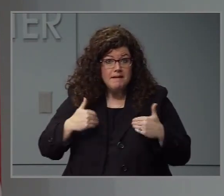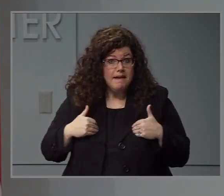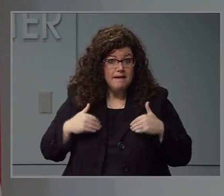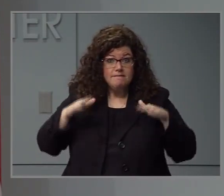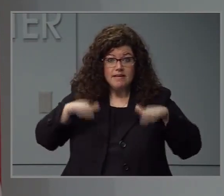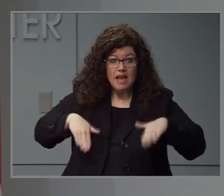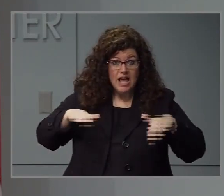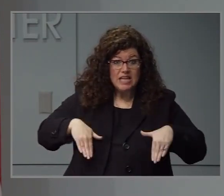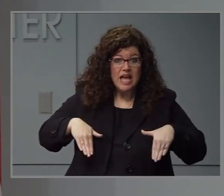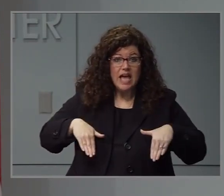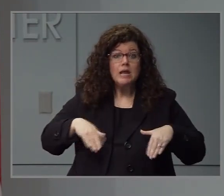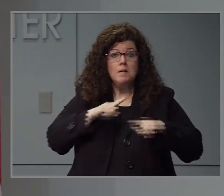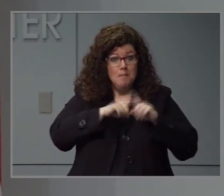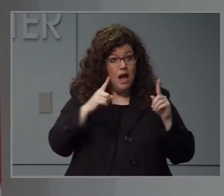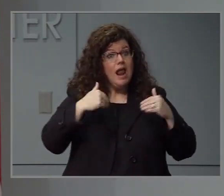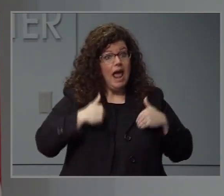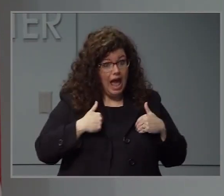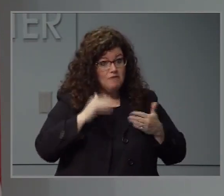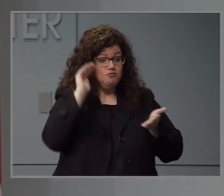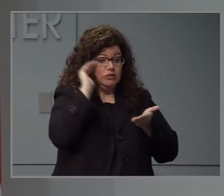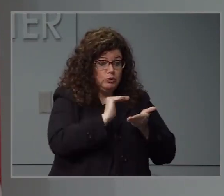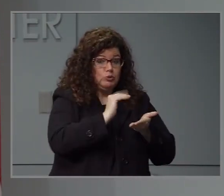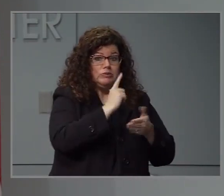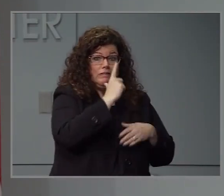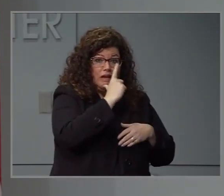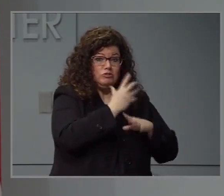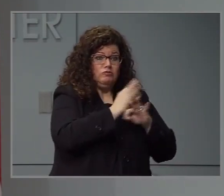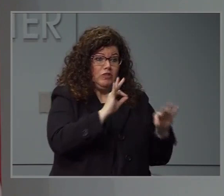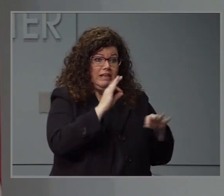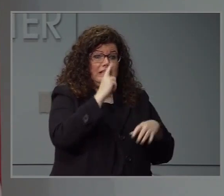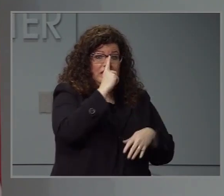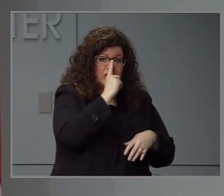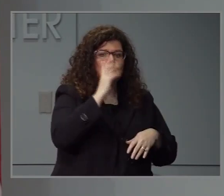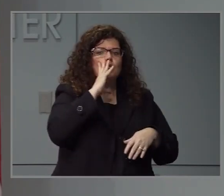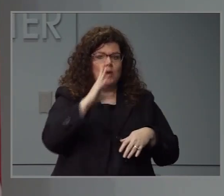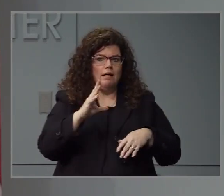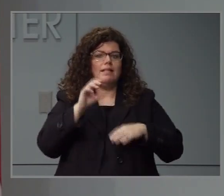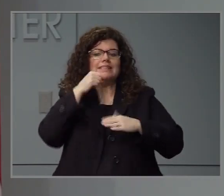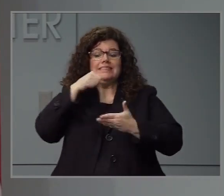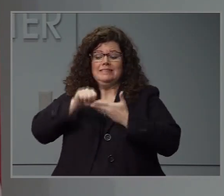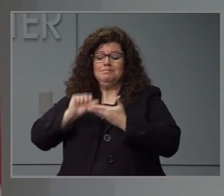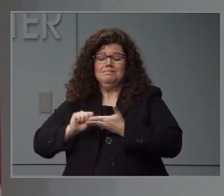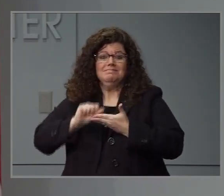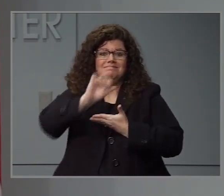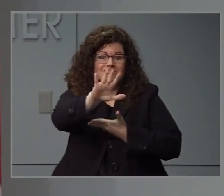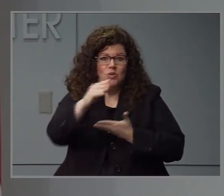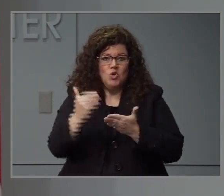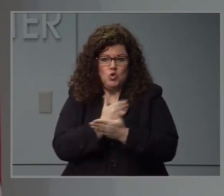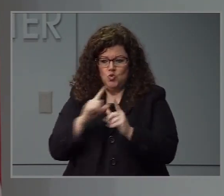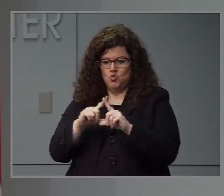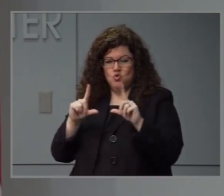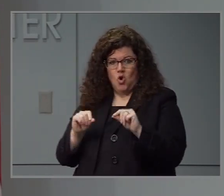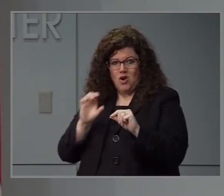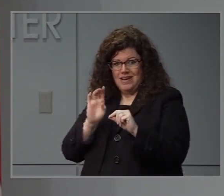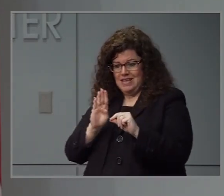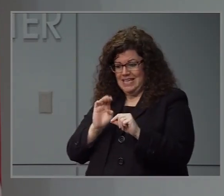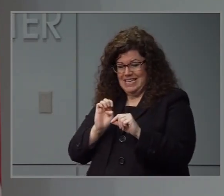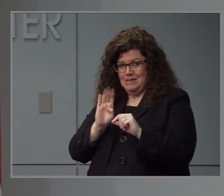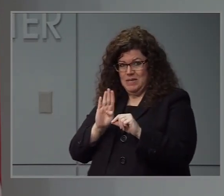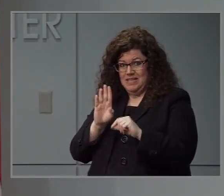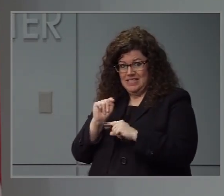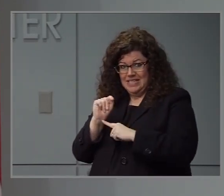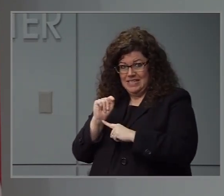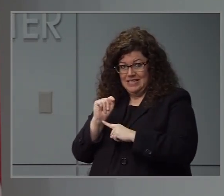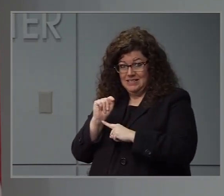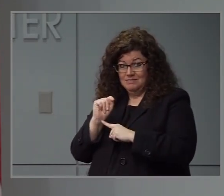services will receive an EBT card in the mail in the next few weeks. This new program is in addition